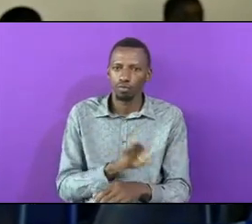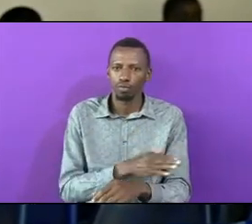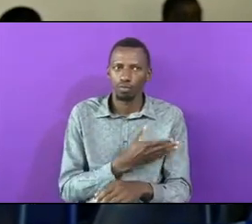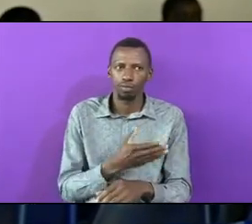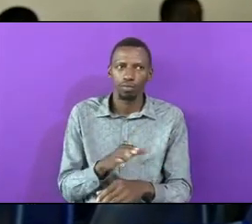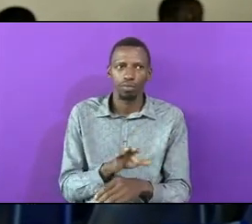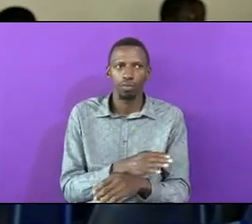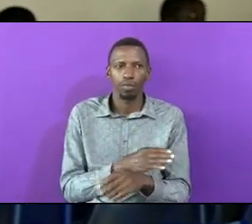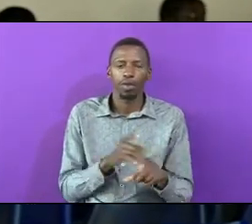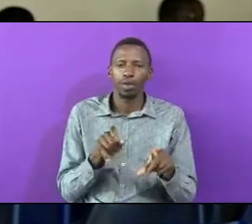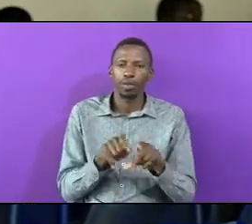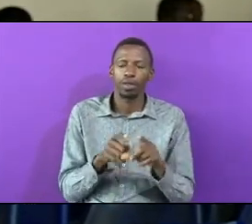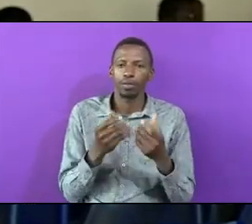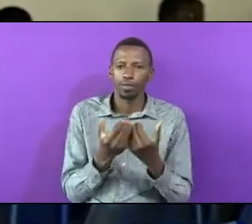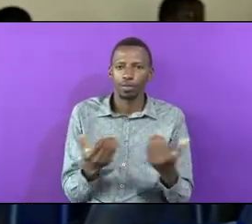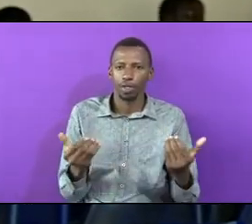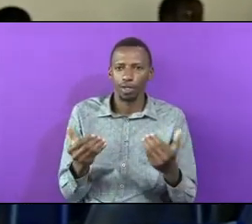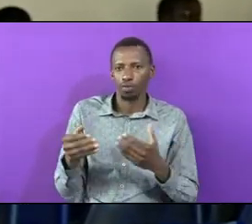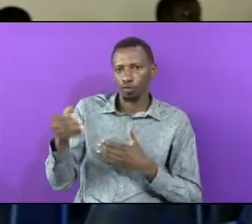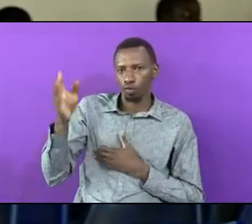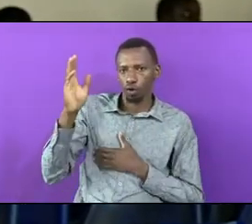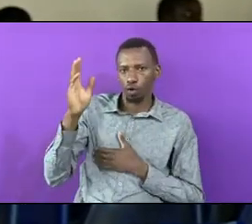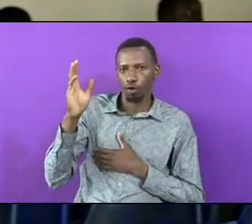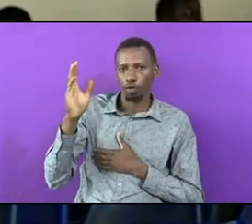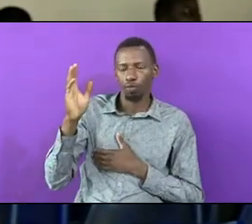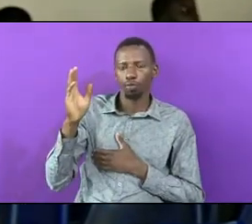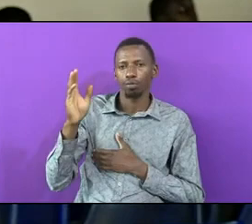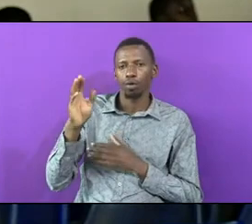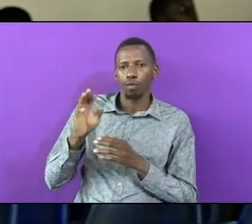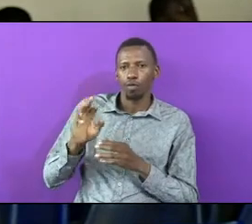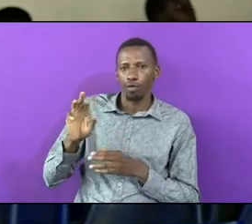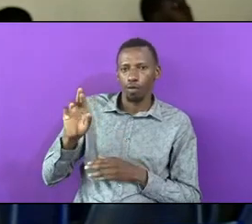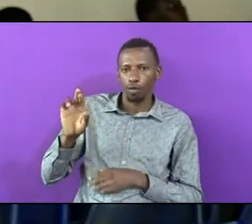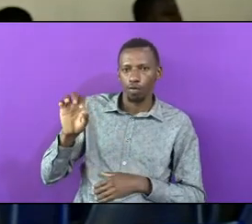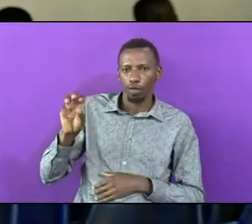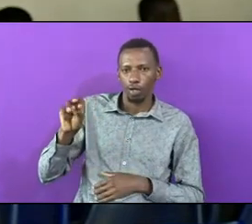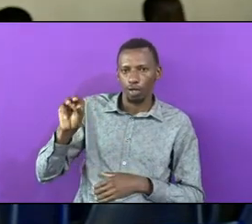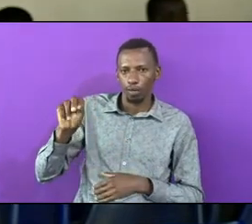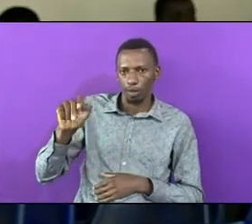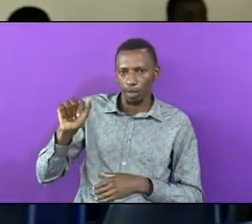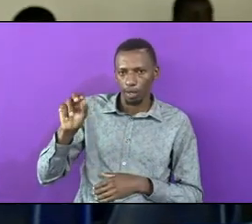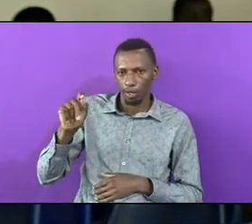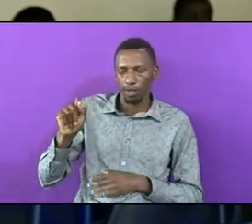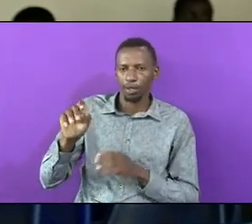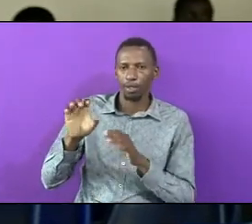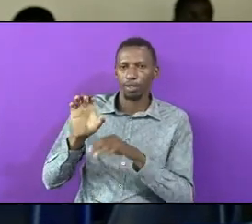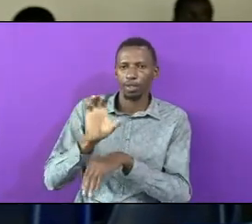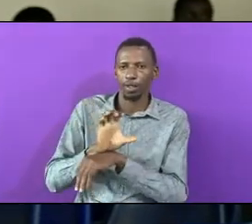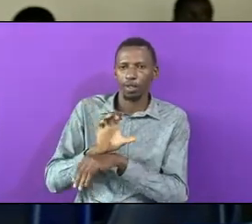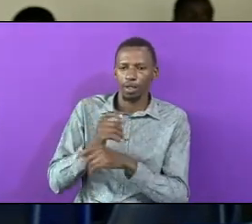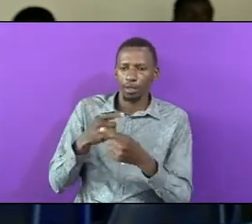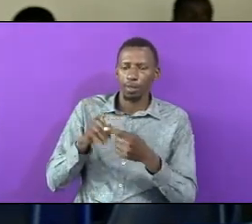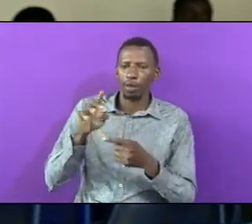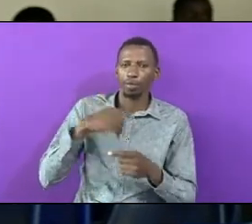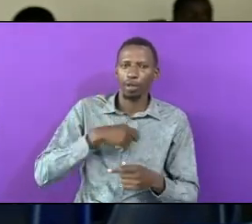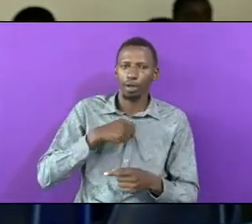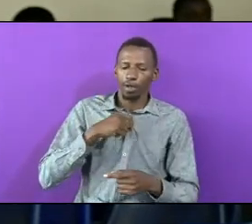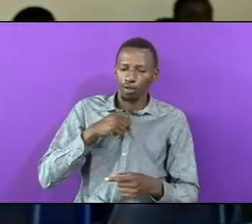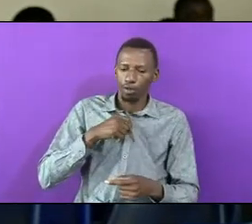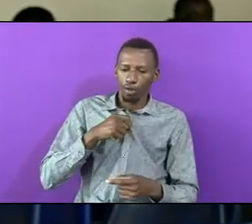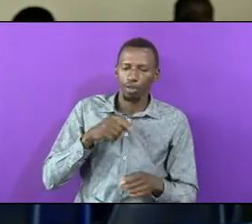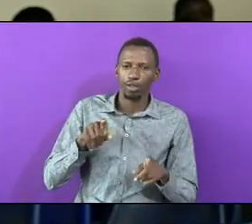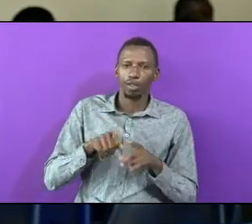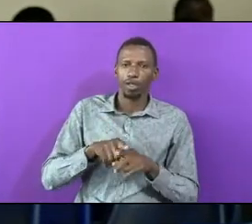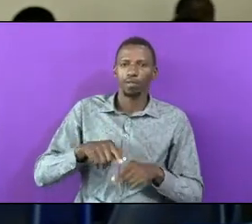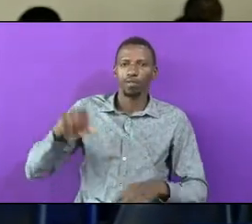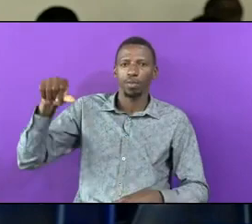As A Child Of God Of The Remnant Church But Your Dressing Is Like A Prostitute Who Are